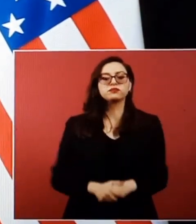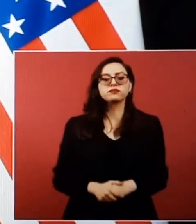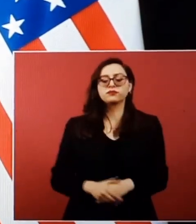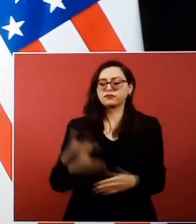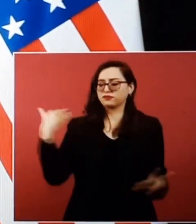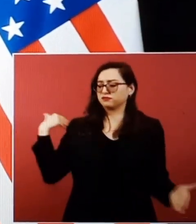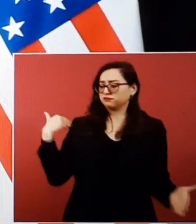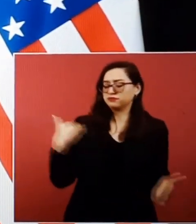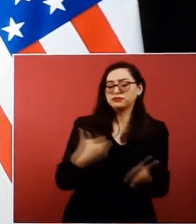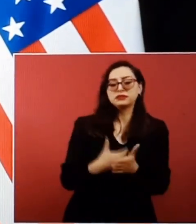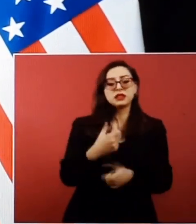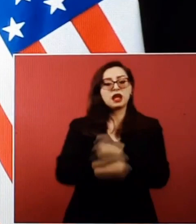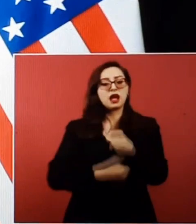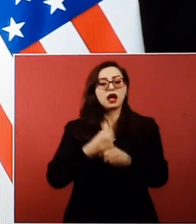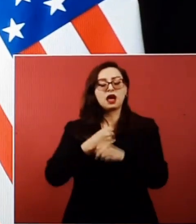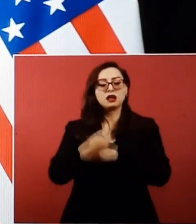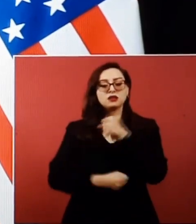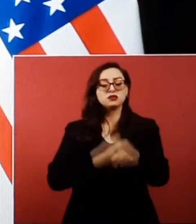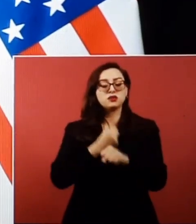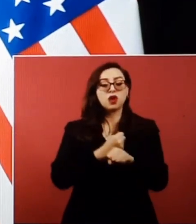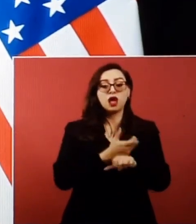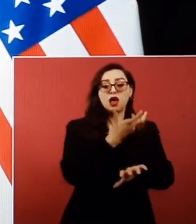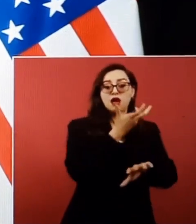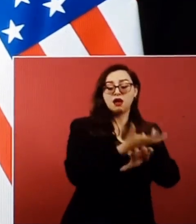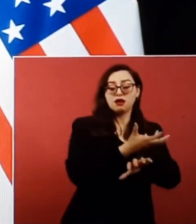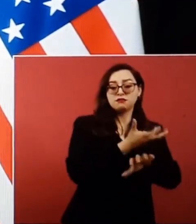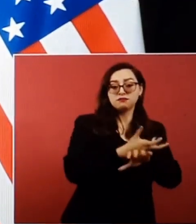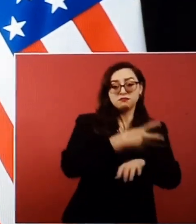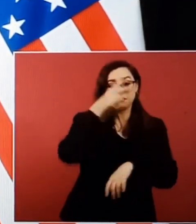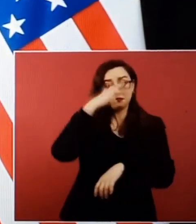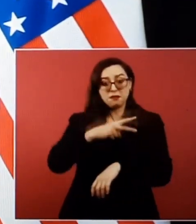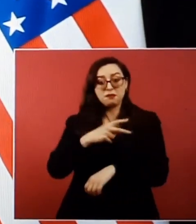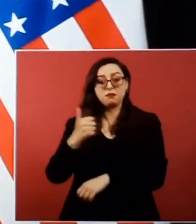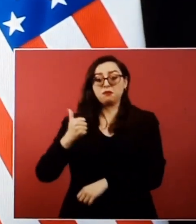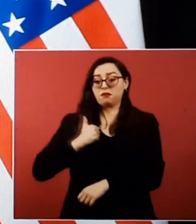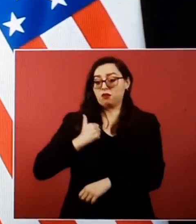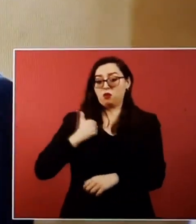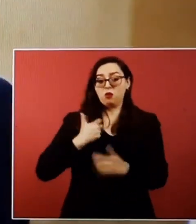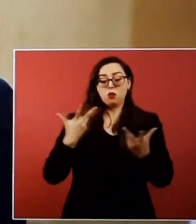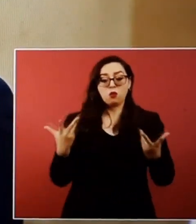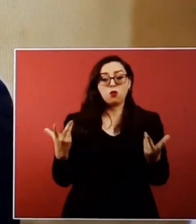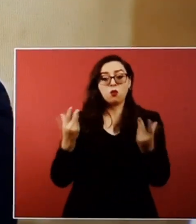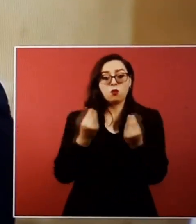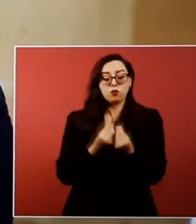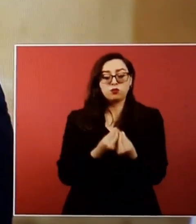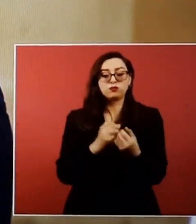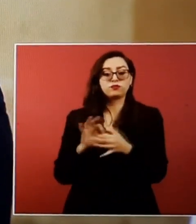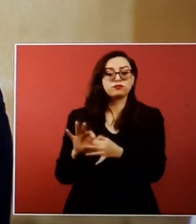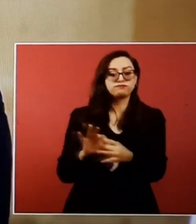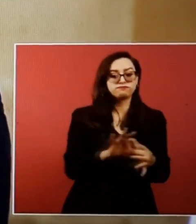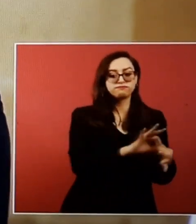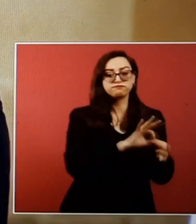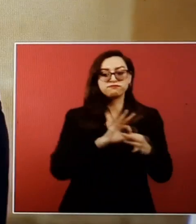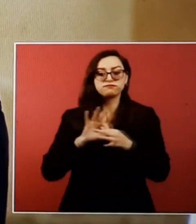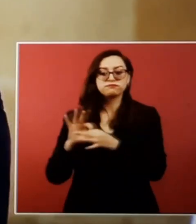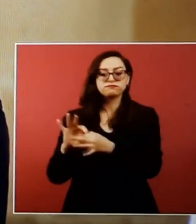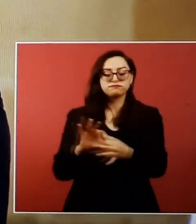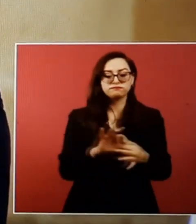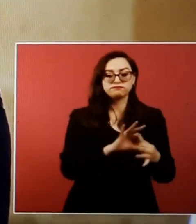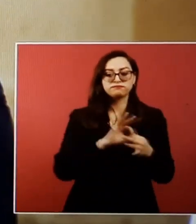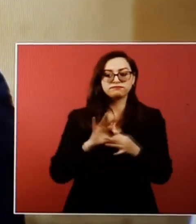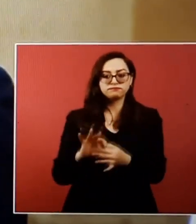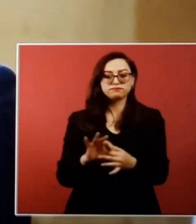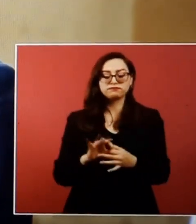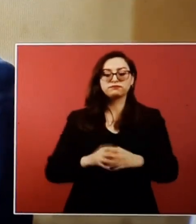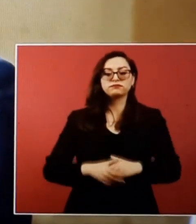30 years, the economies of Mexico, US, and Canada have become closely tied